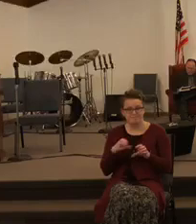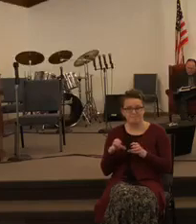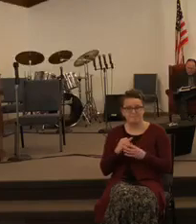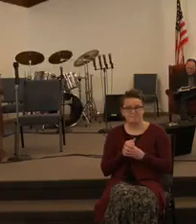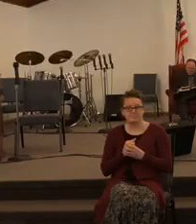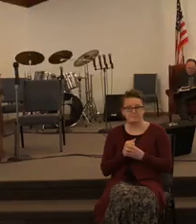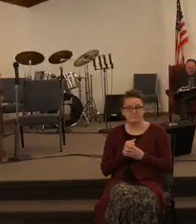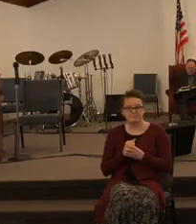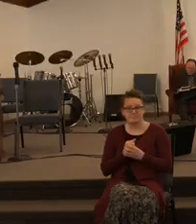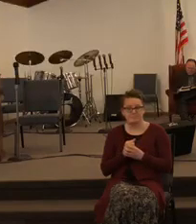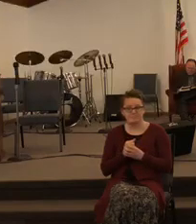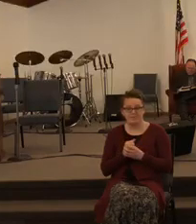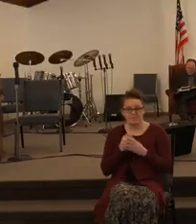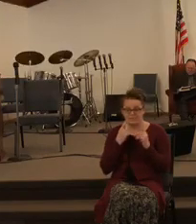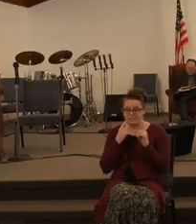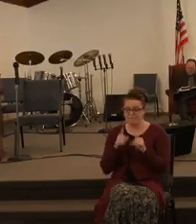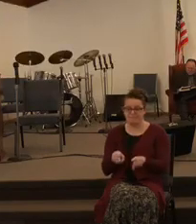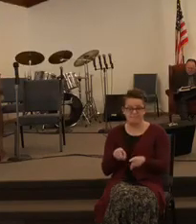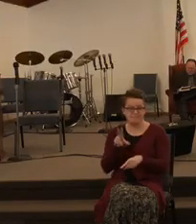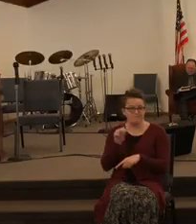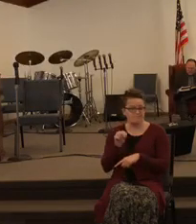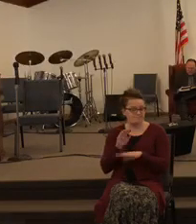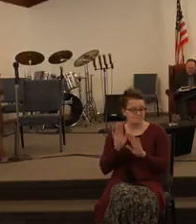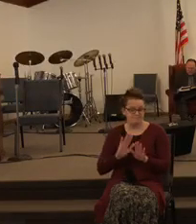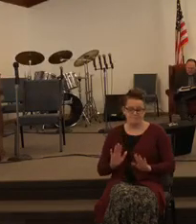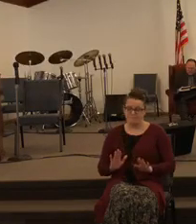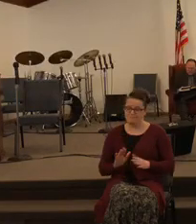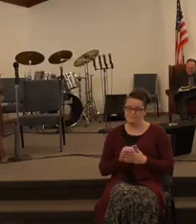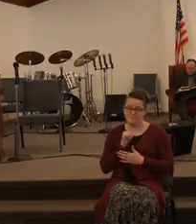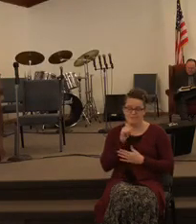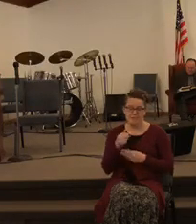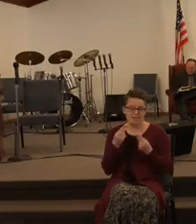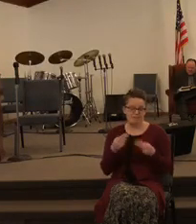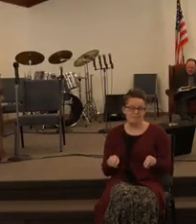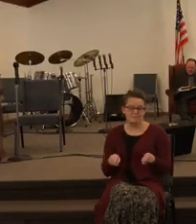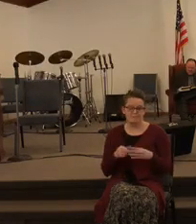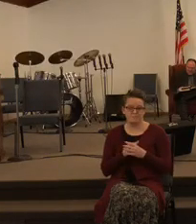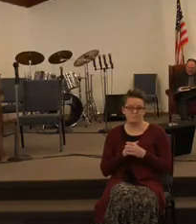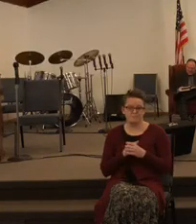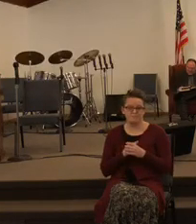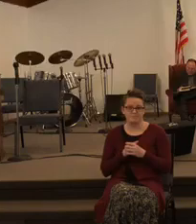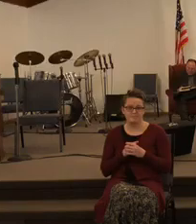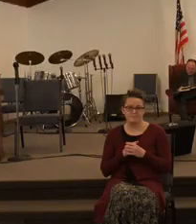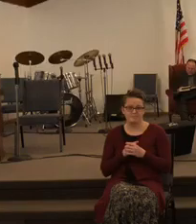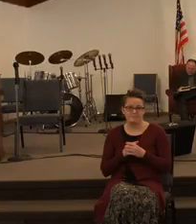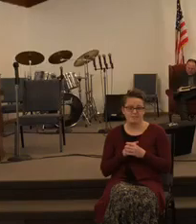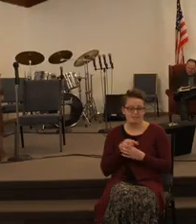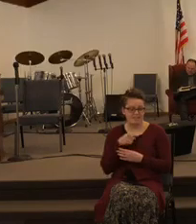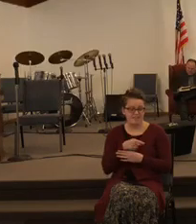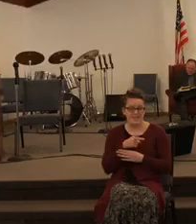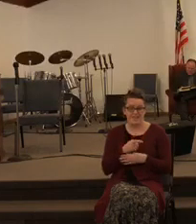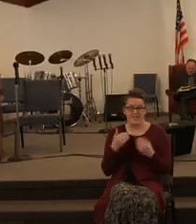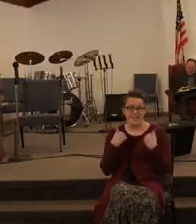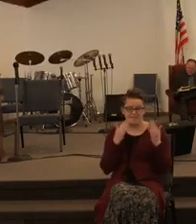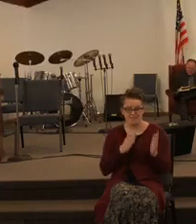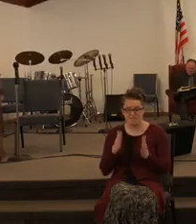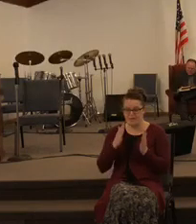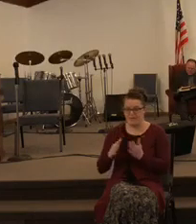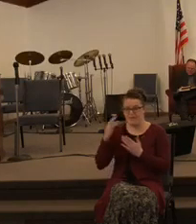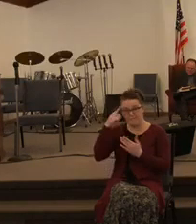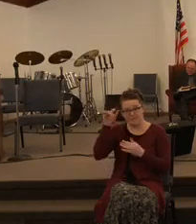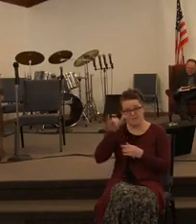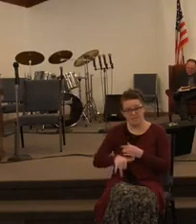the answer is plain no it wouldn't have happened in other words they had to prepare for that